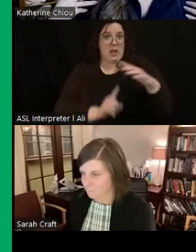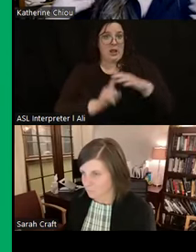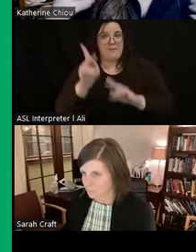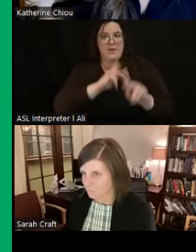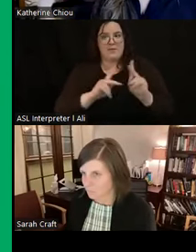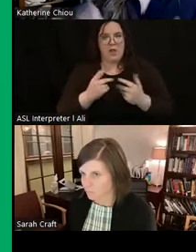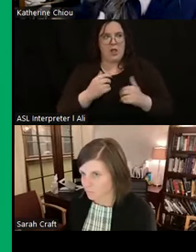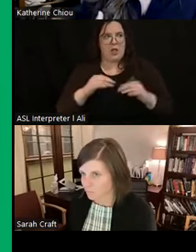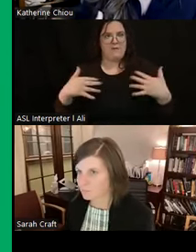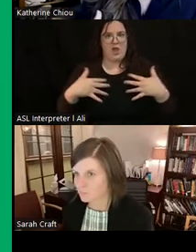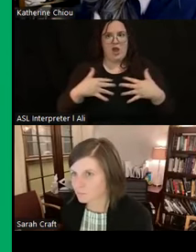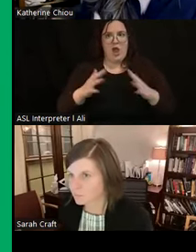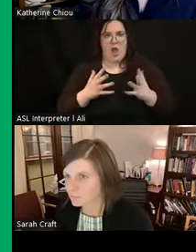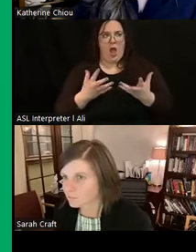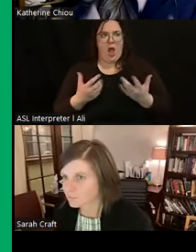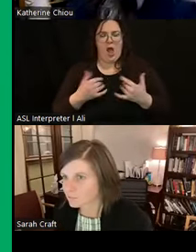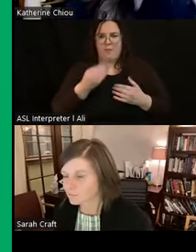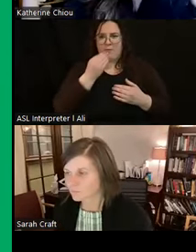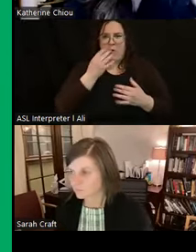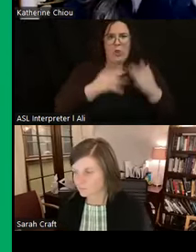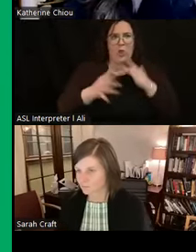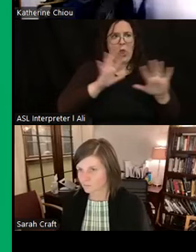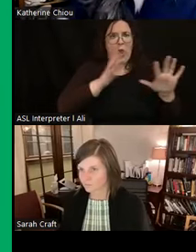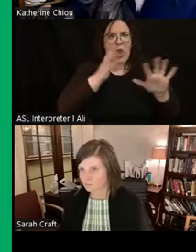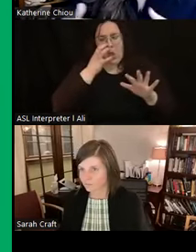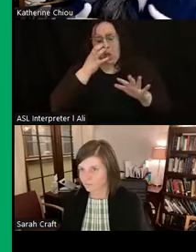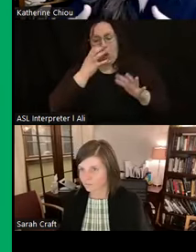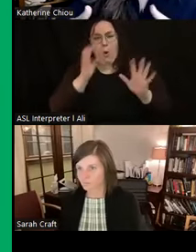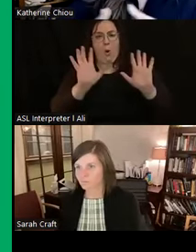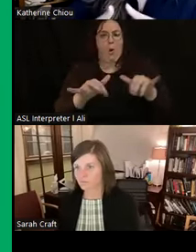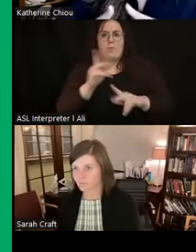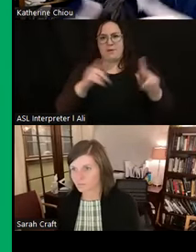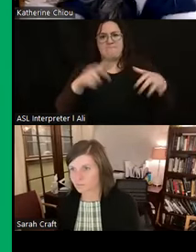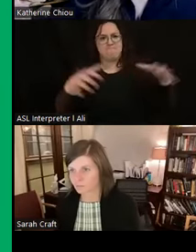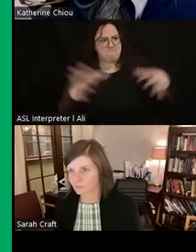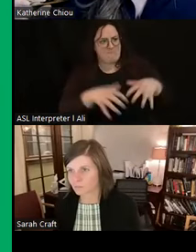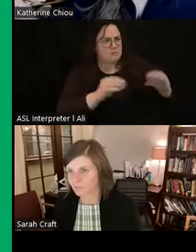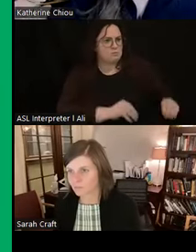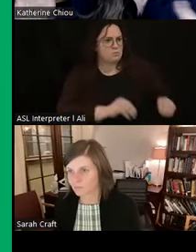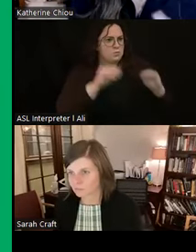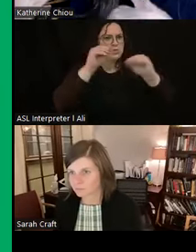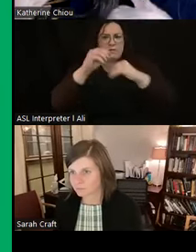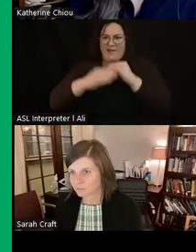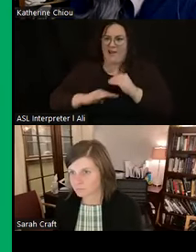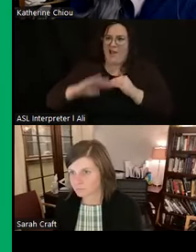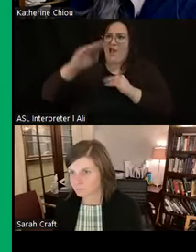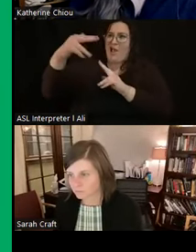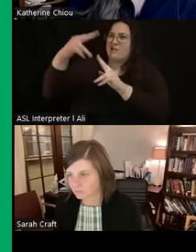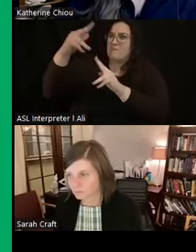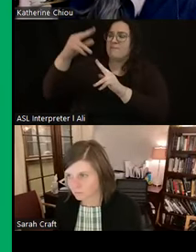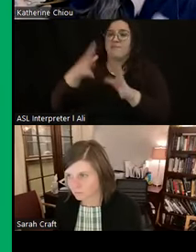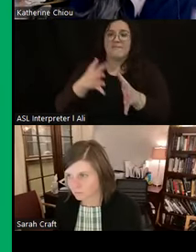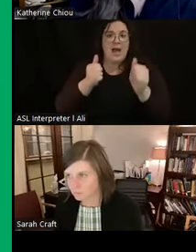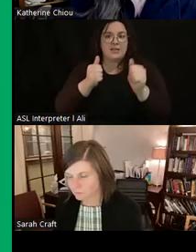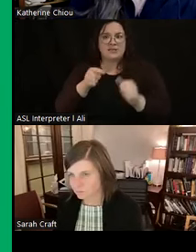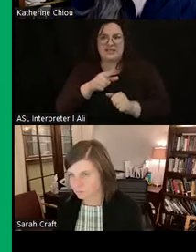security. So people are banding together, they're moving to higher grounds, they're building sites with fortifications, oftentimes hastily. These aren't